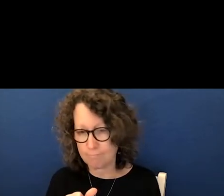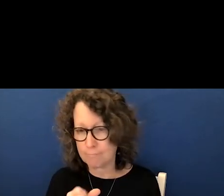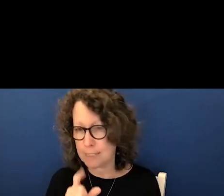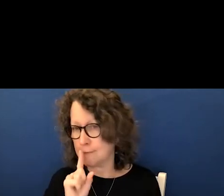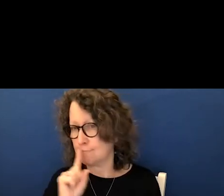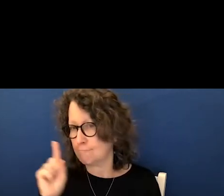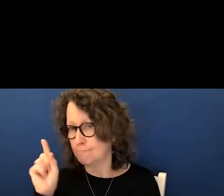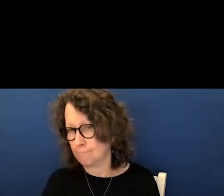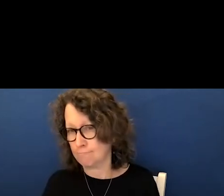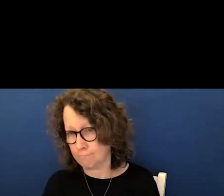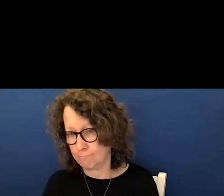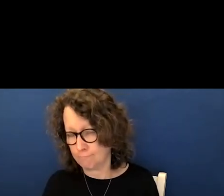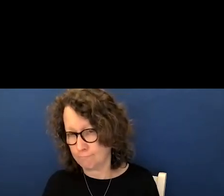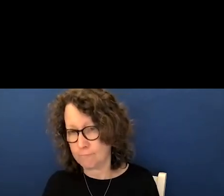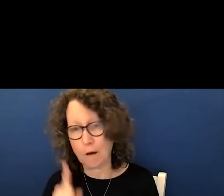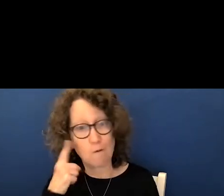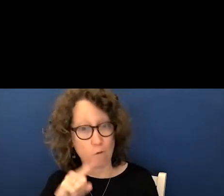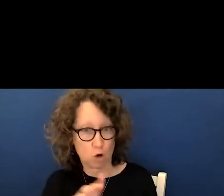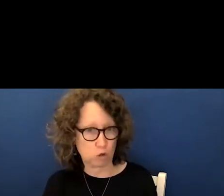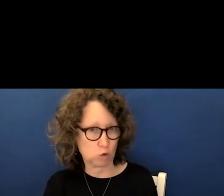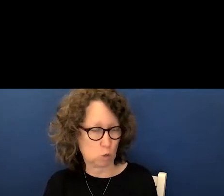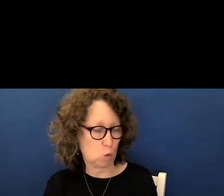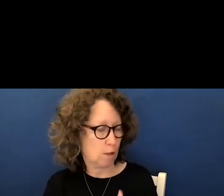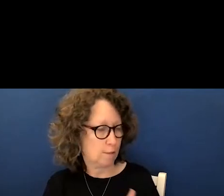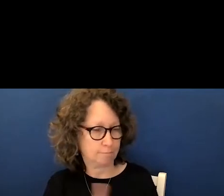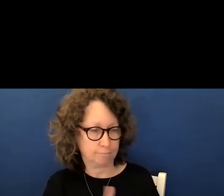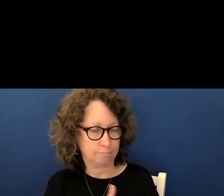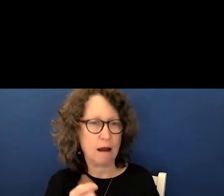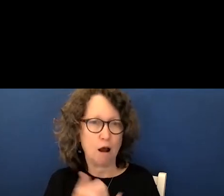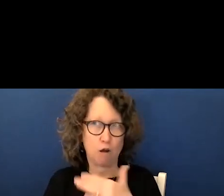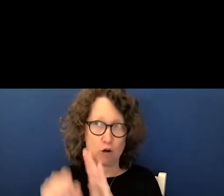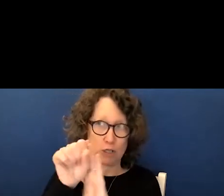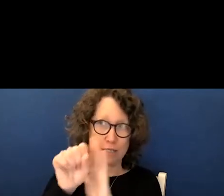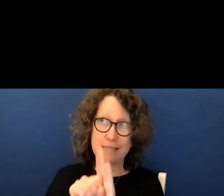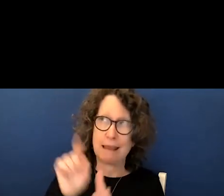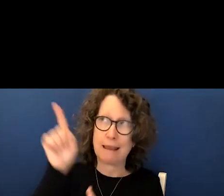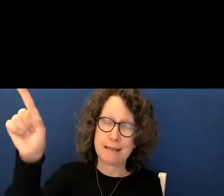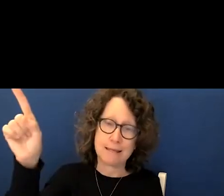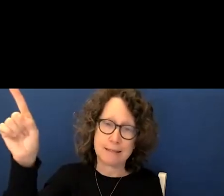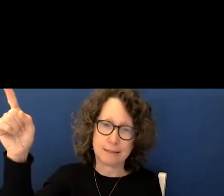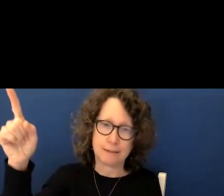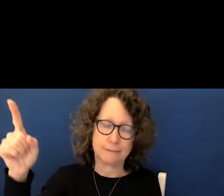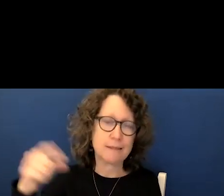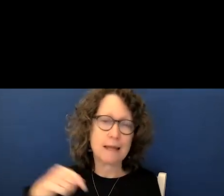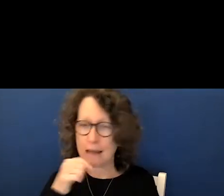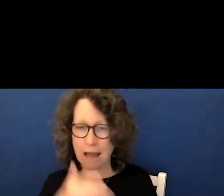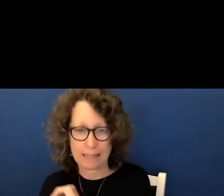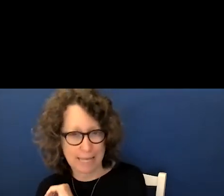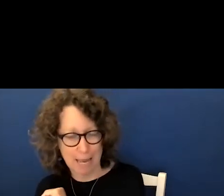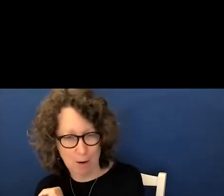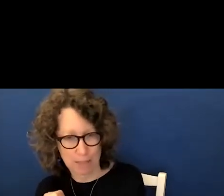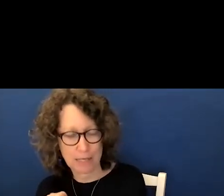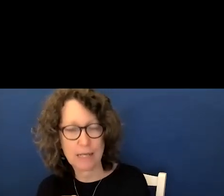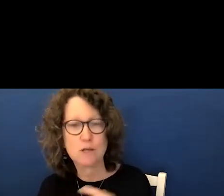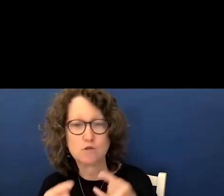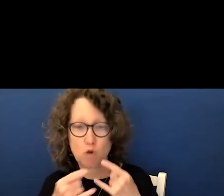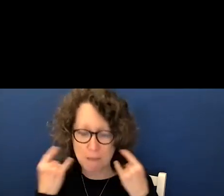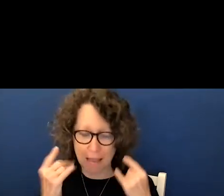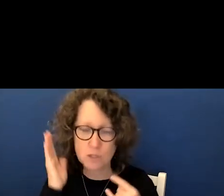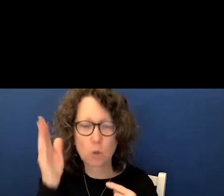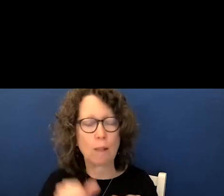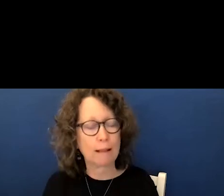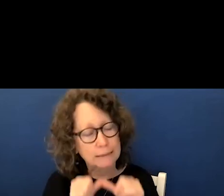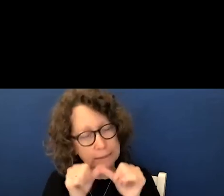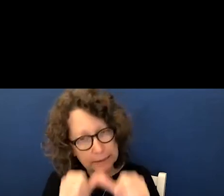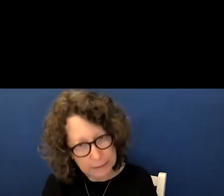mask wearing for schools that is a state-wide requirement so um mask wearing will continue